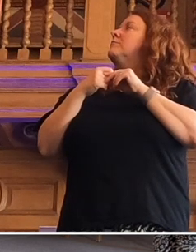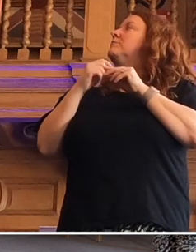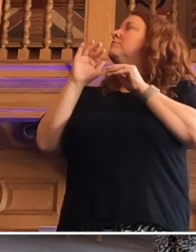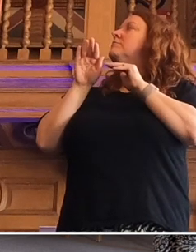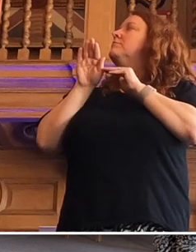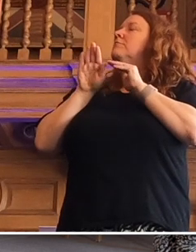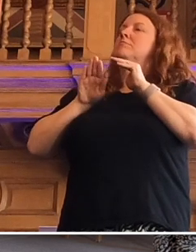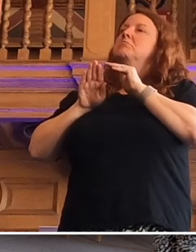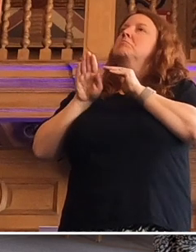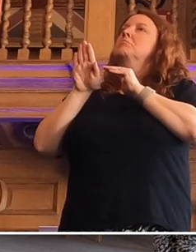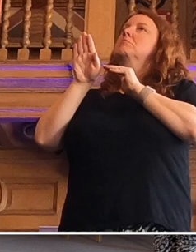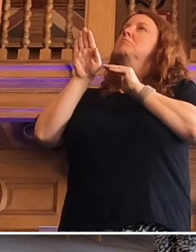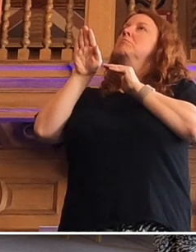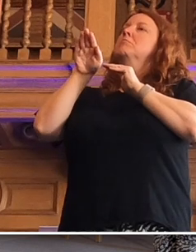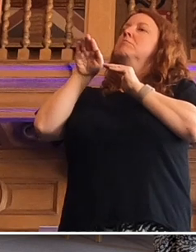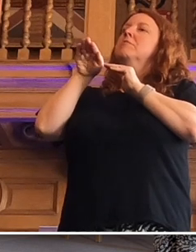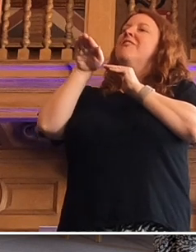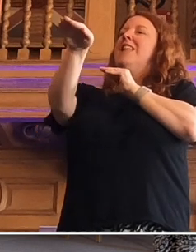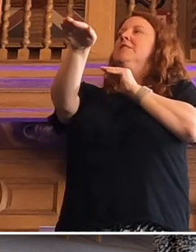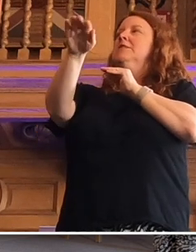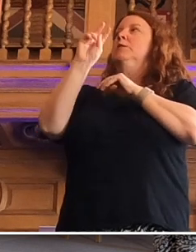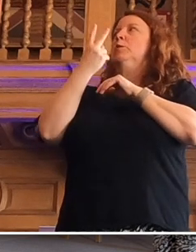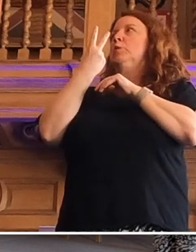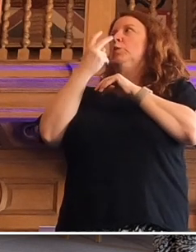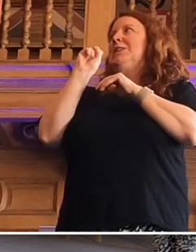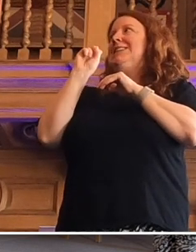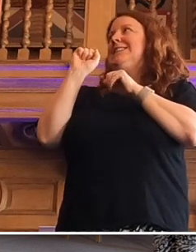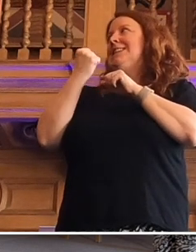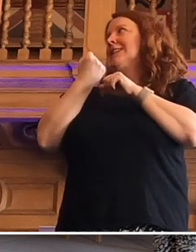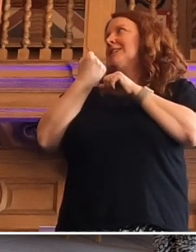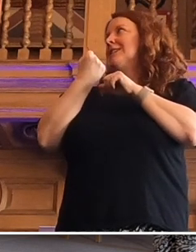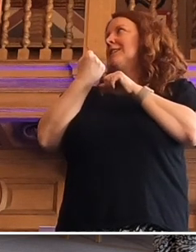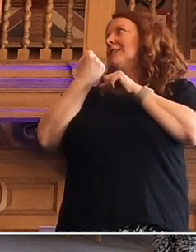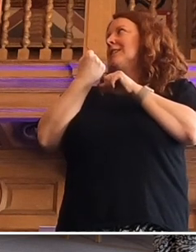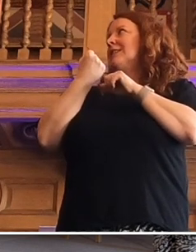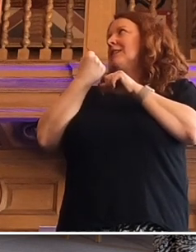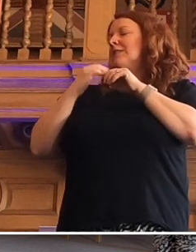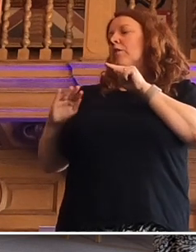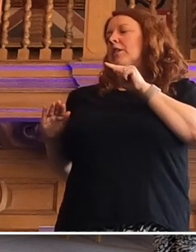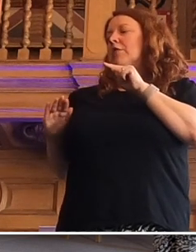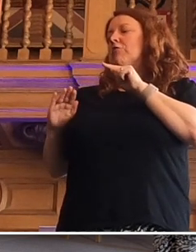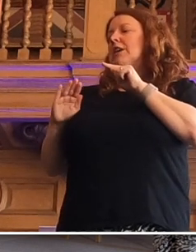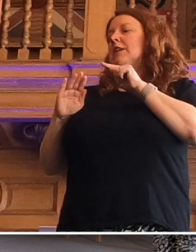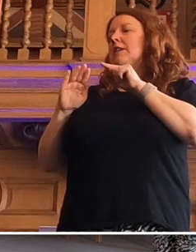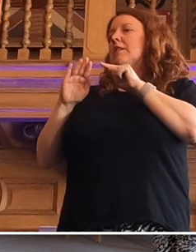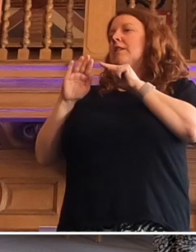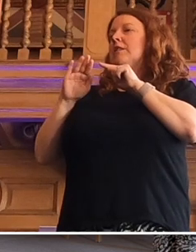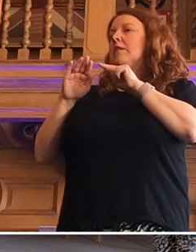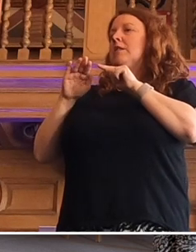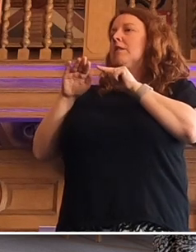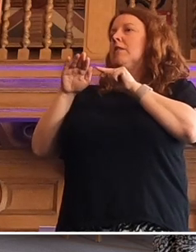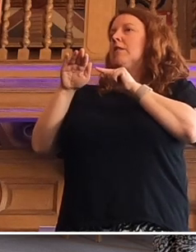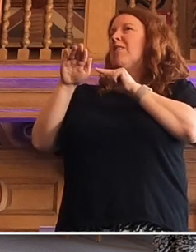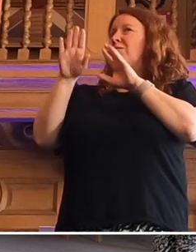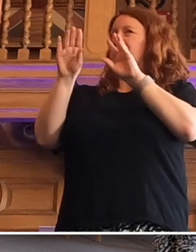that curve flattened. The rate of increase slowed and just about ground to a halt.